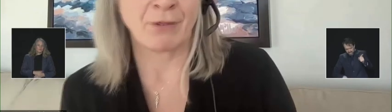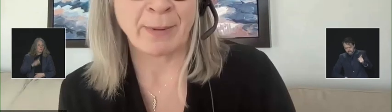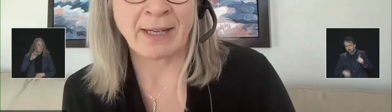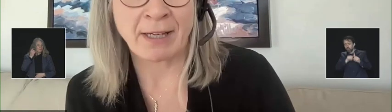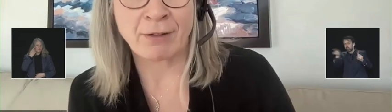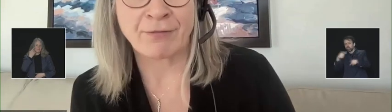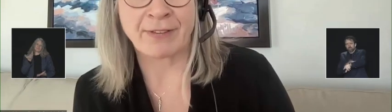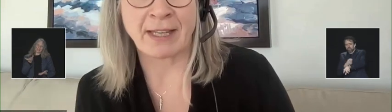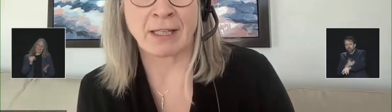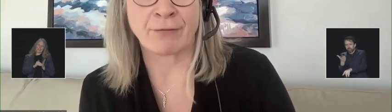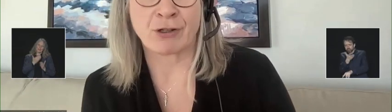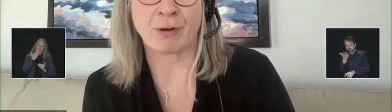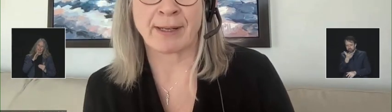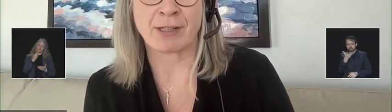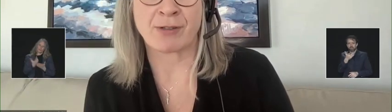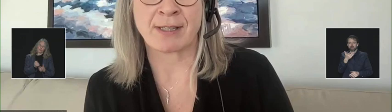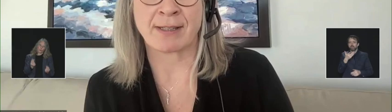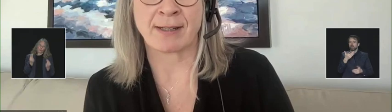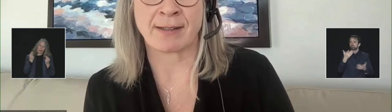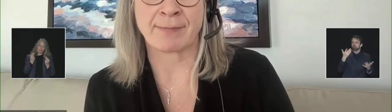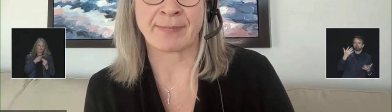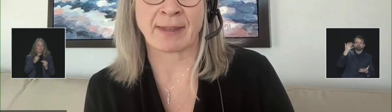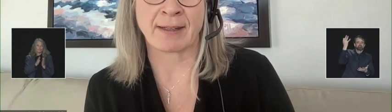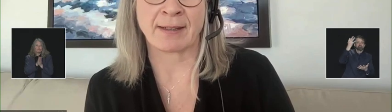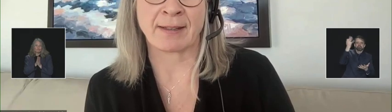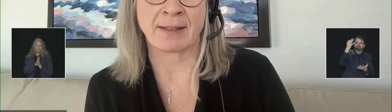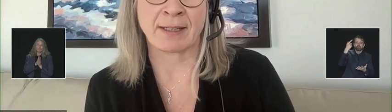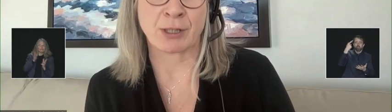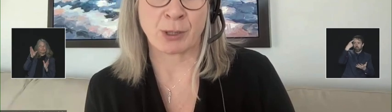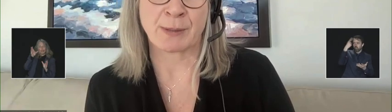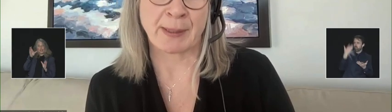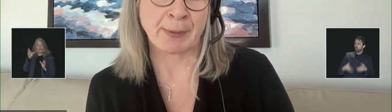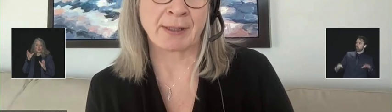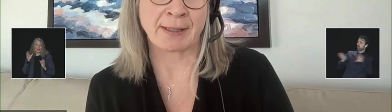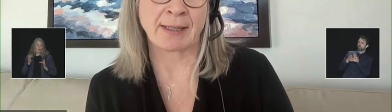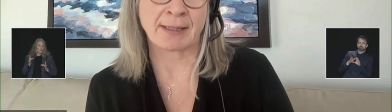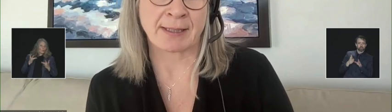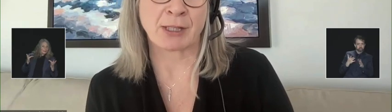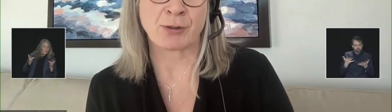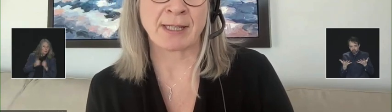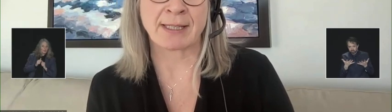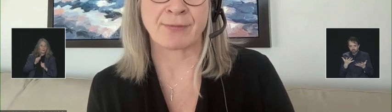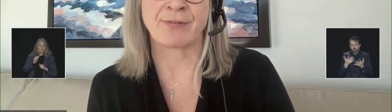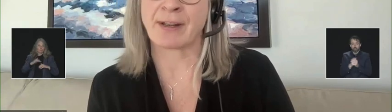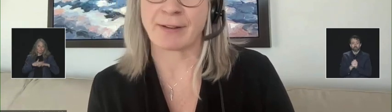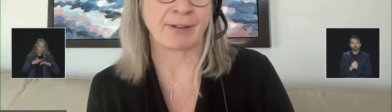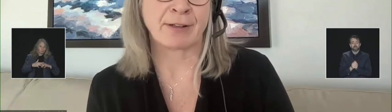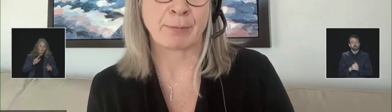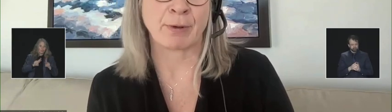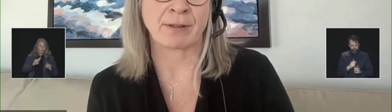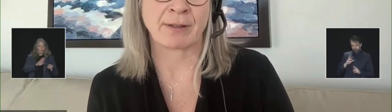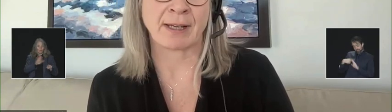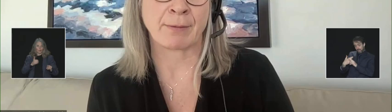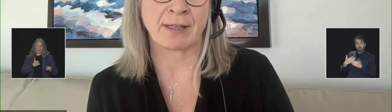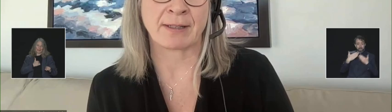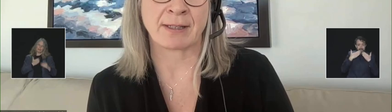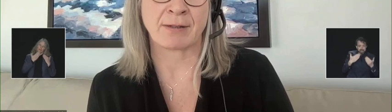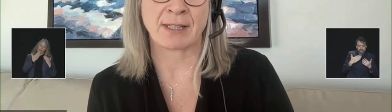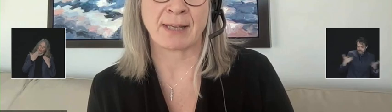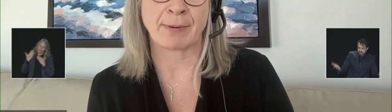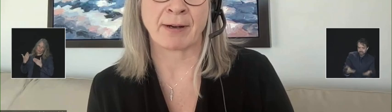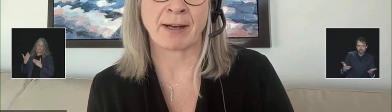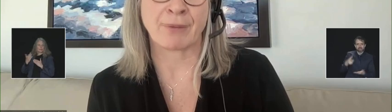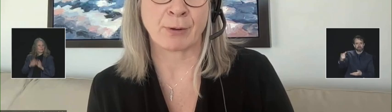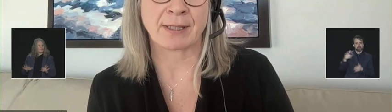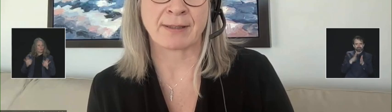Just thank you for being here. Thank you for showing interest in Indigenous people in this country. It's very, very important that we